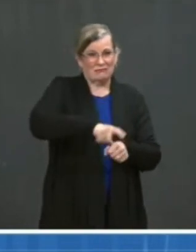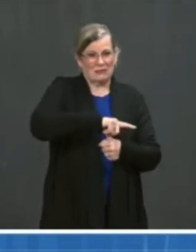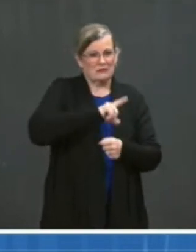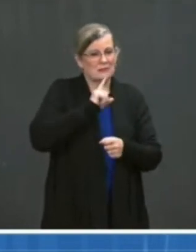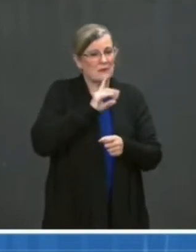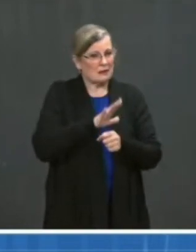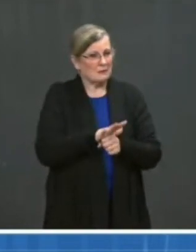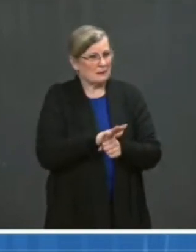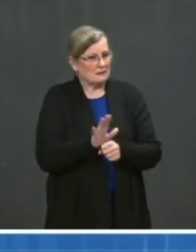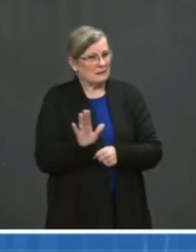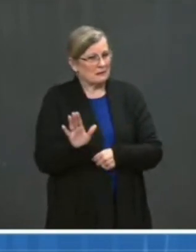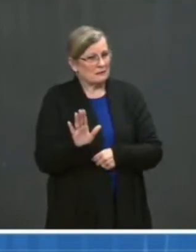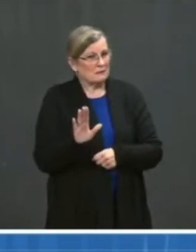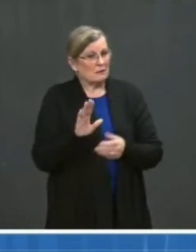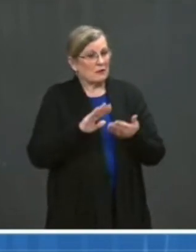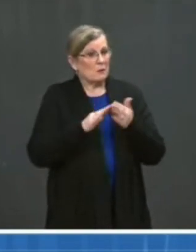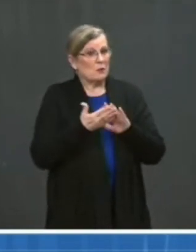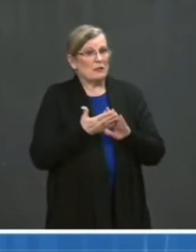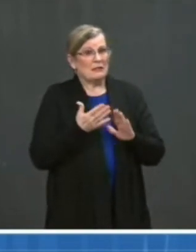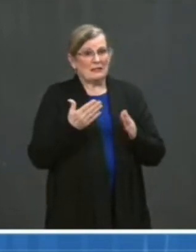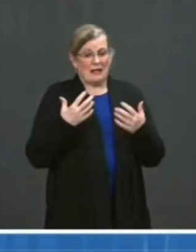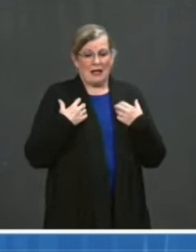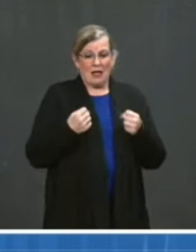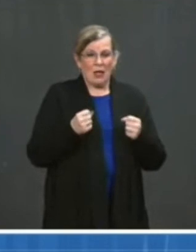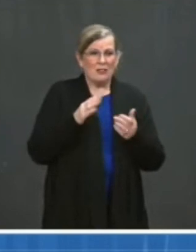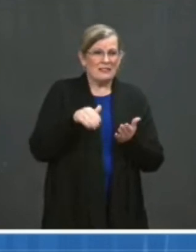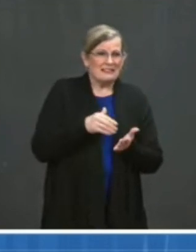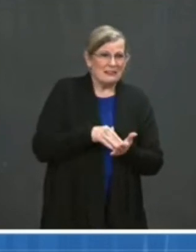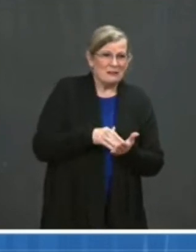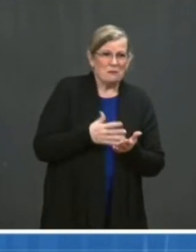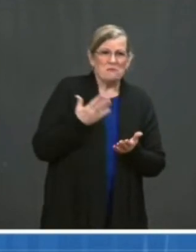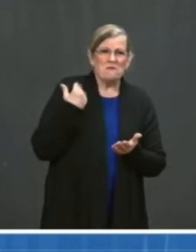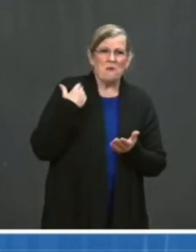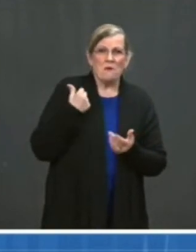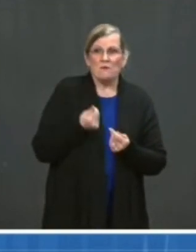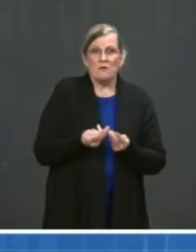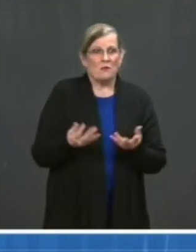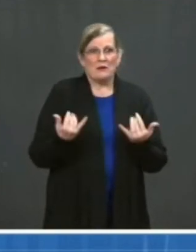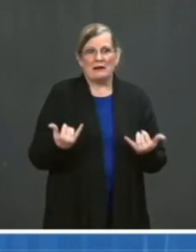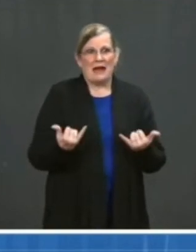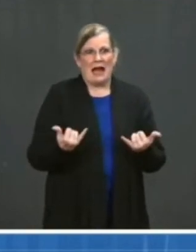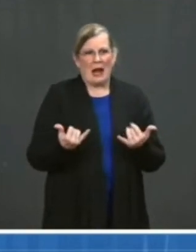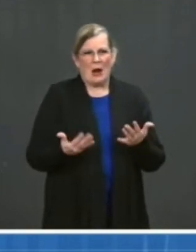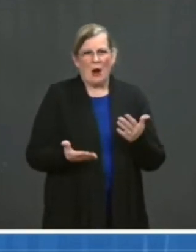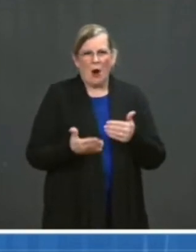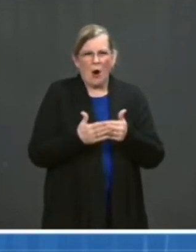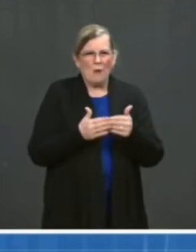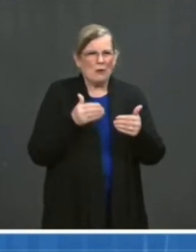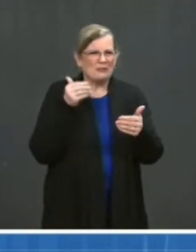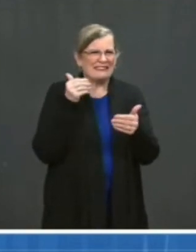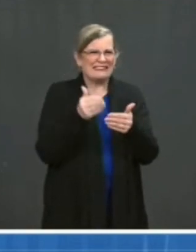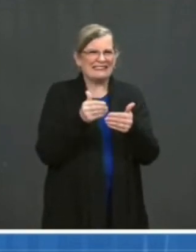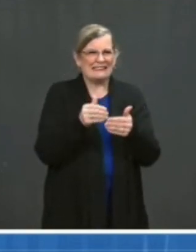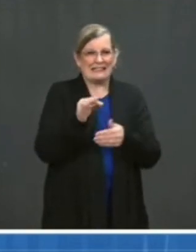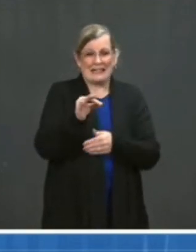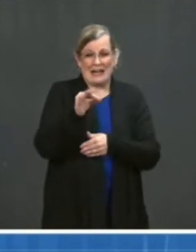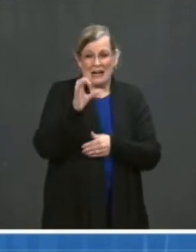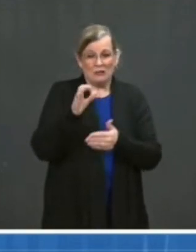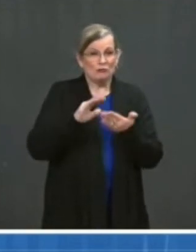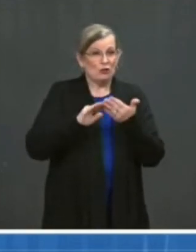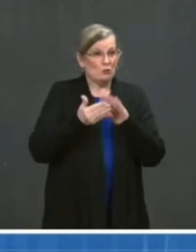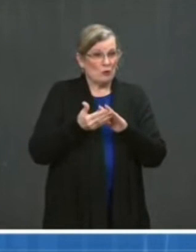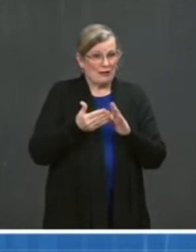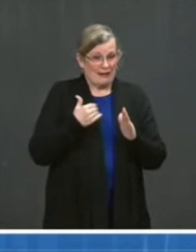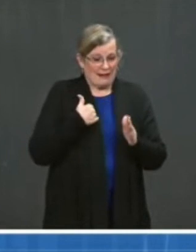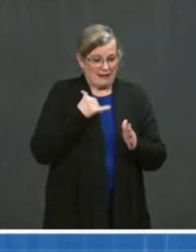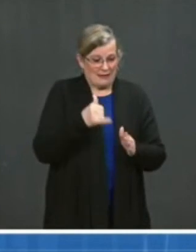That program is scaling up to 900. So we're doing everything we can, both through the federal channels and the state channels, to support efforts to